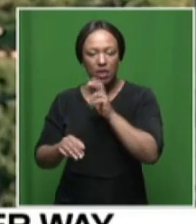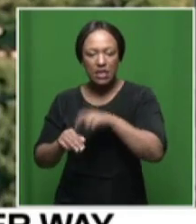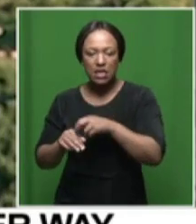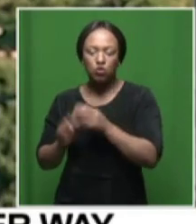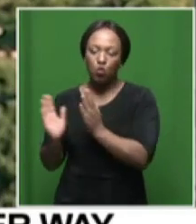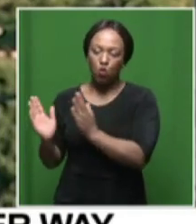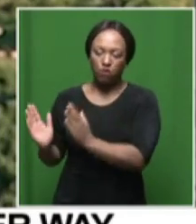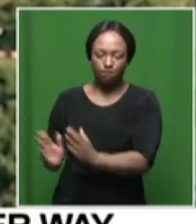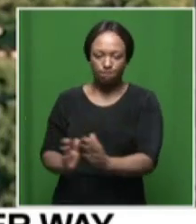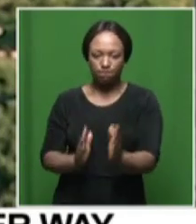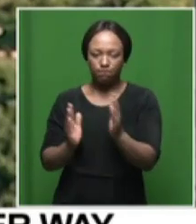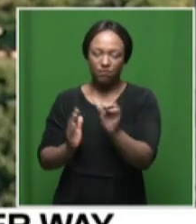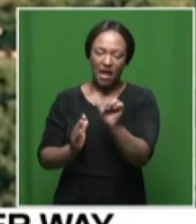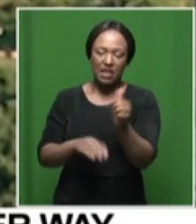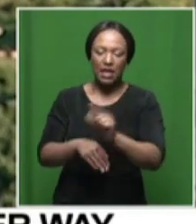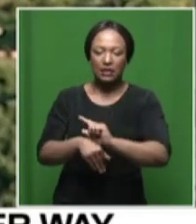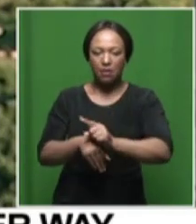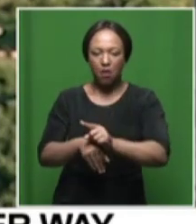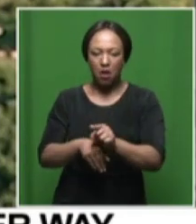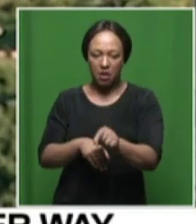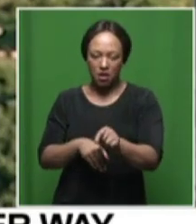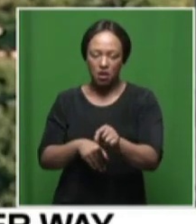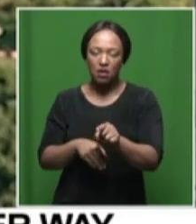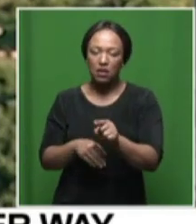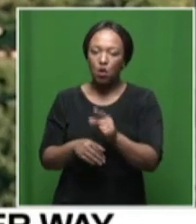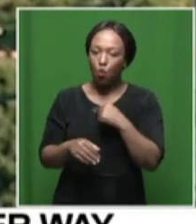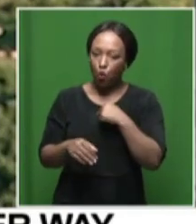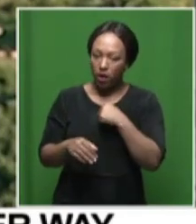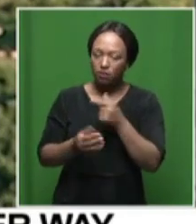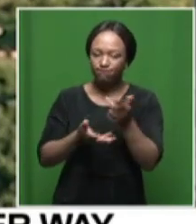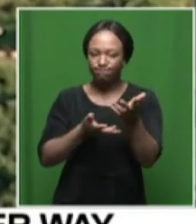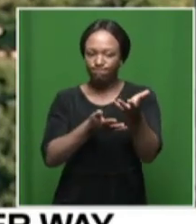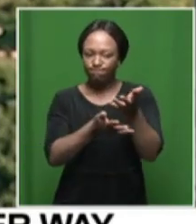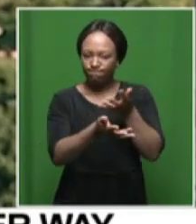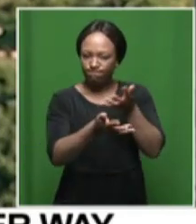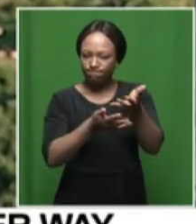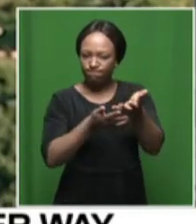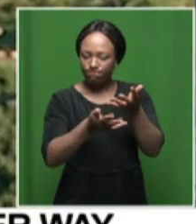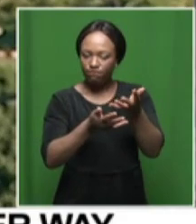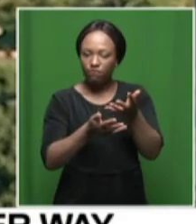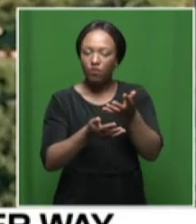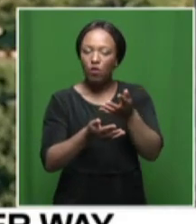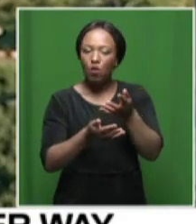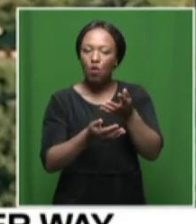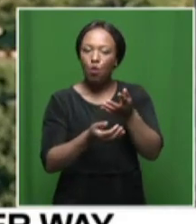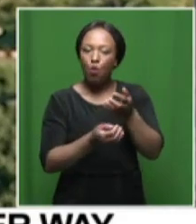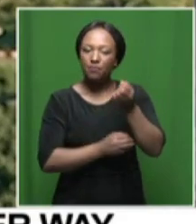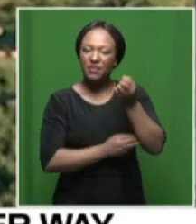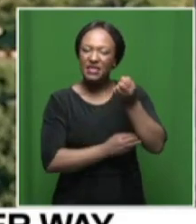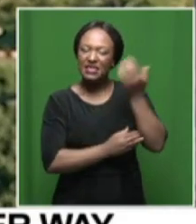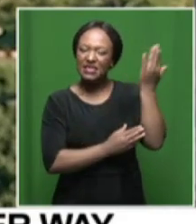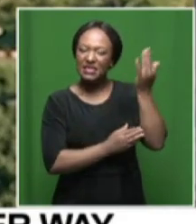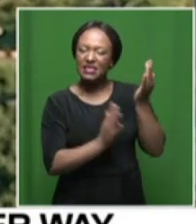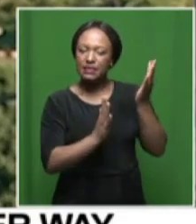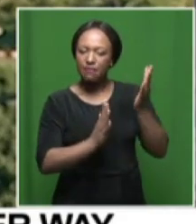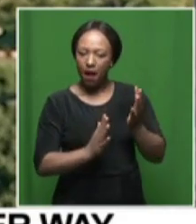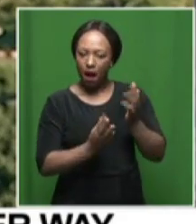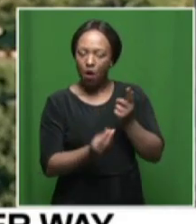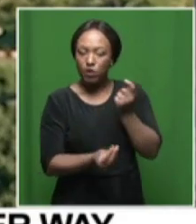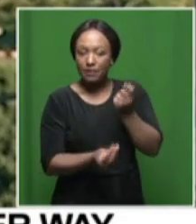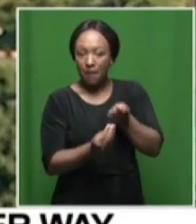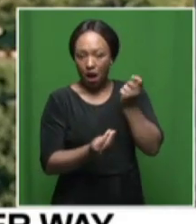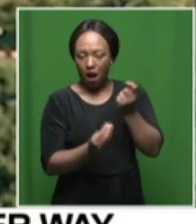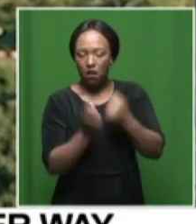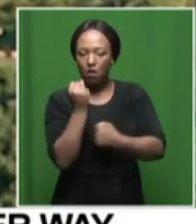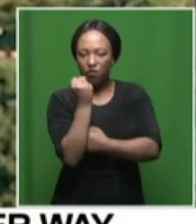other temporary way so we are directly engaging with a the the the speaker's office of the legislature so that we can